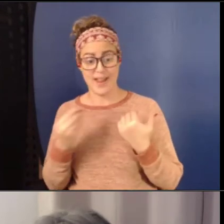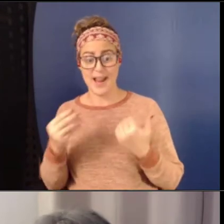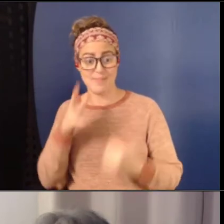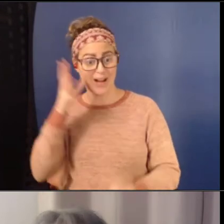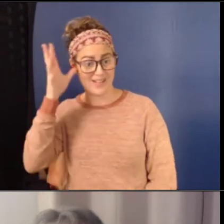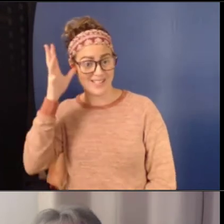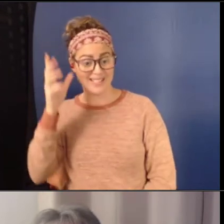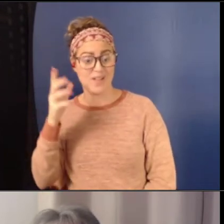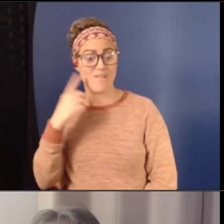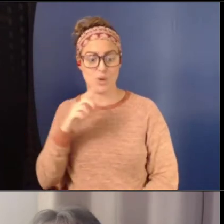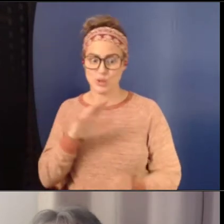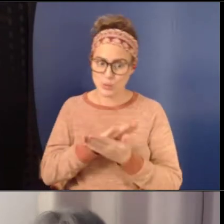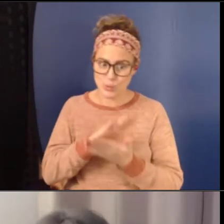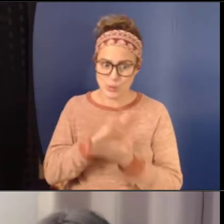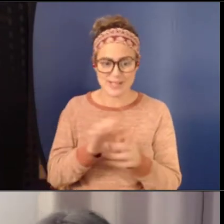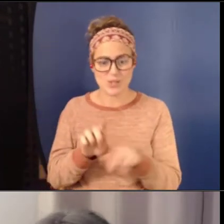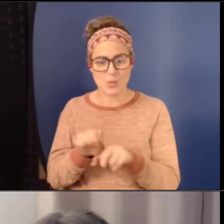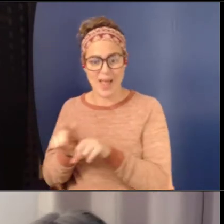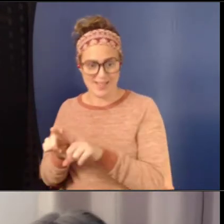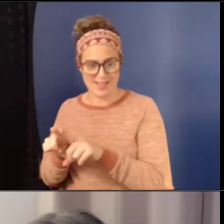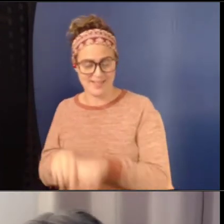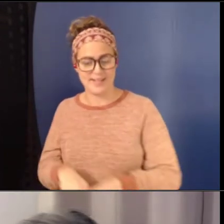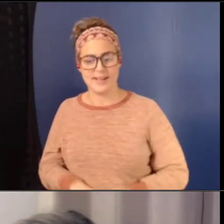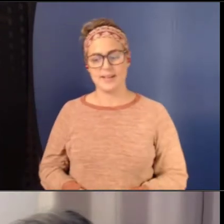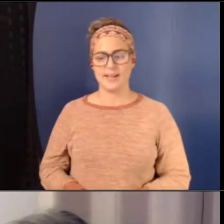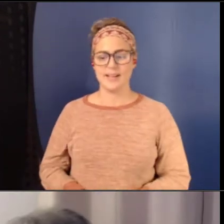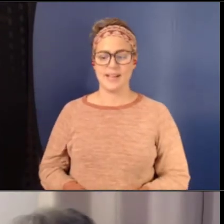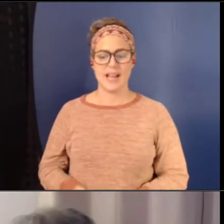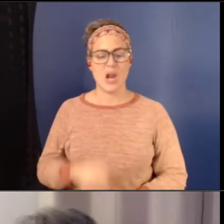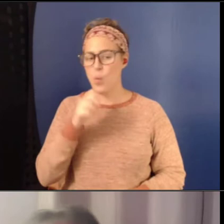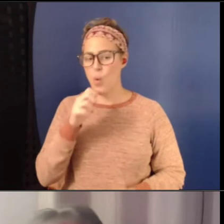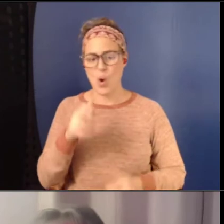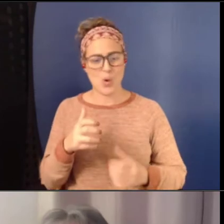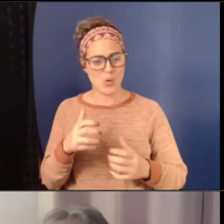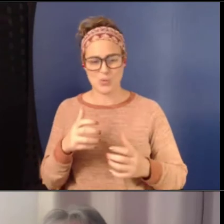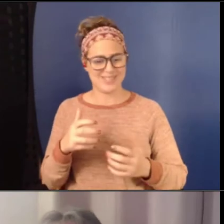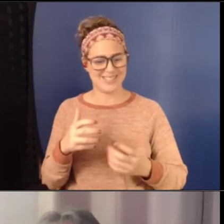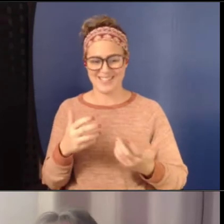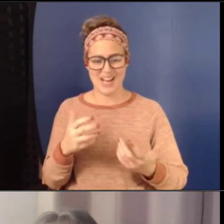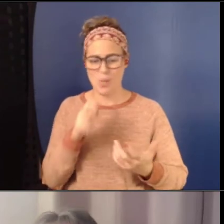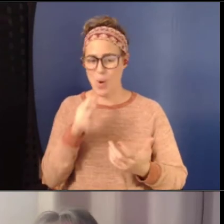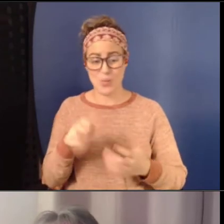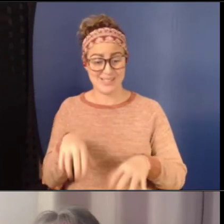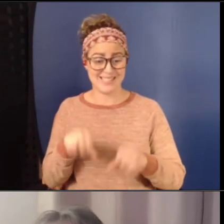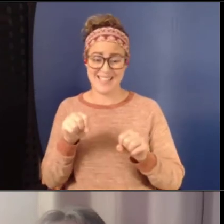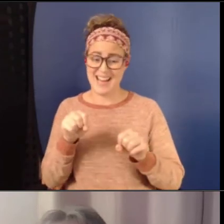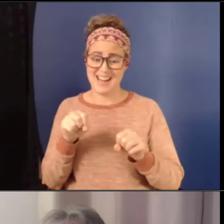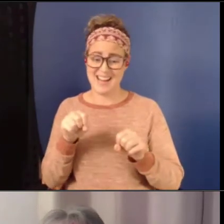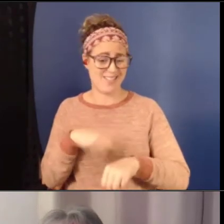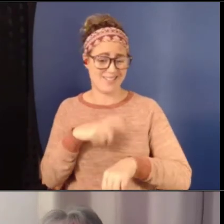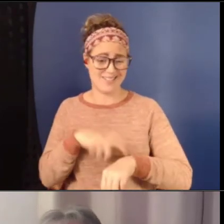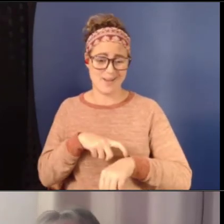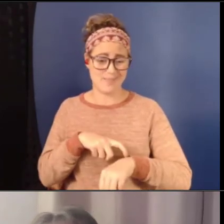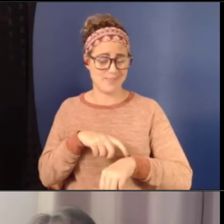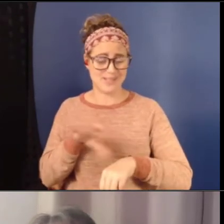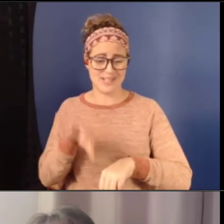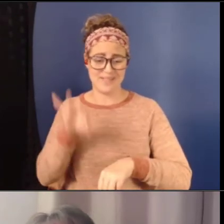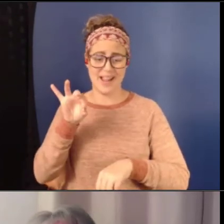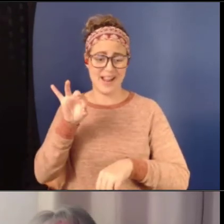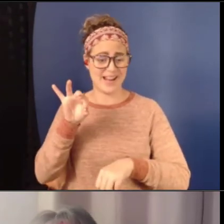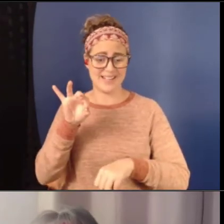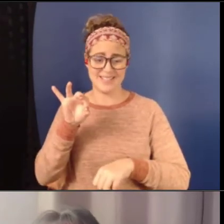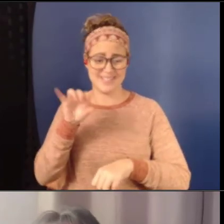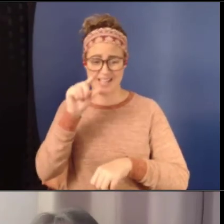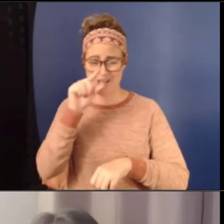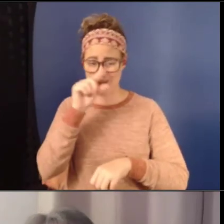for schools. So it would not, uh, take many clicks to find, um, wonderful conversation